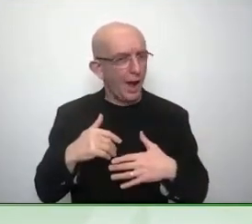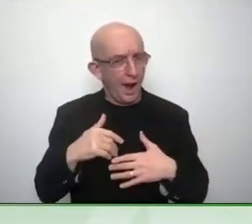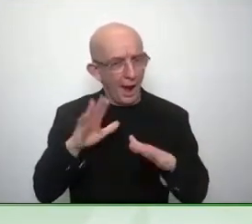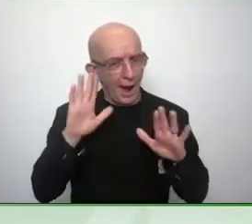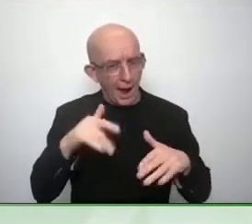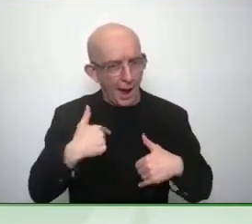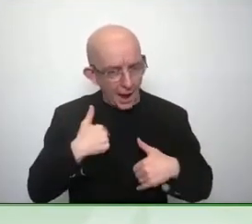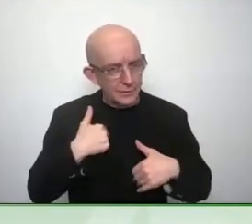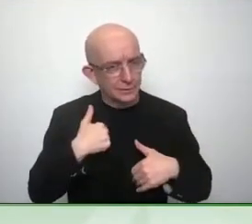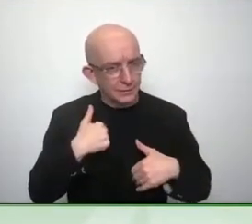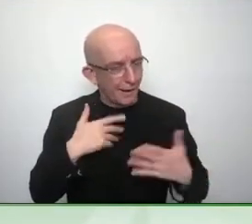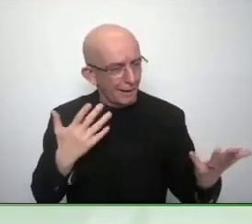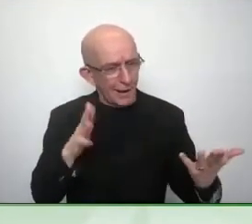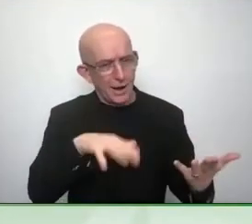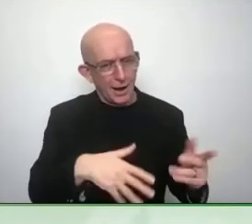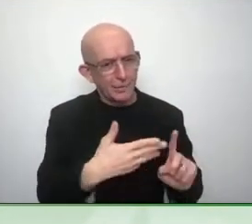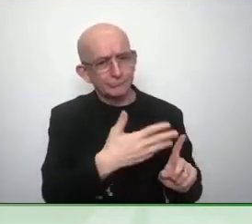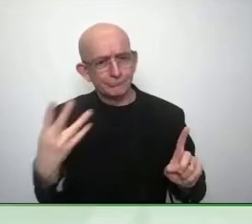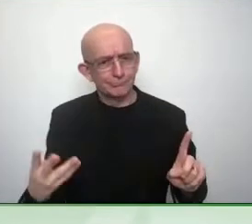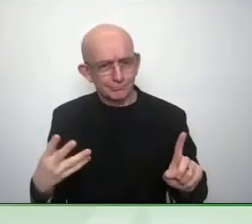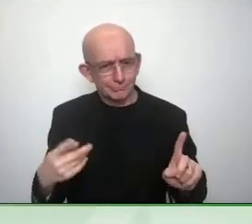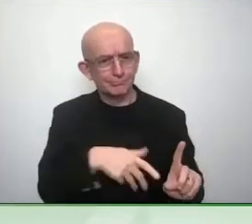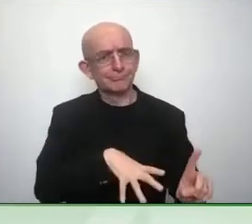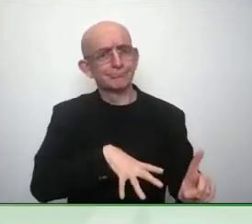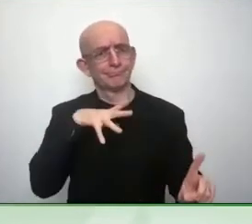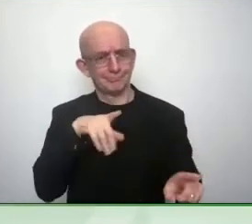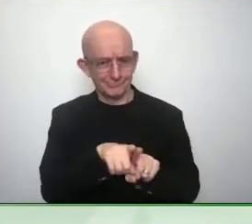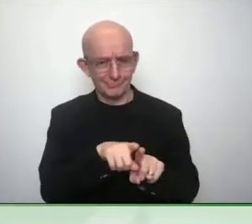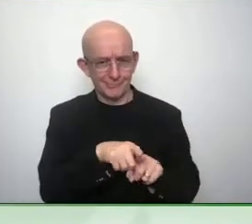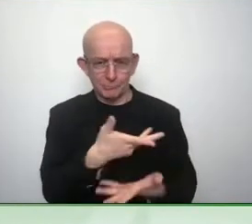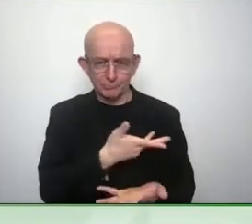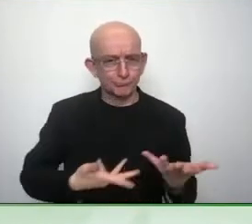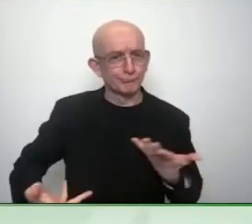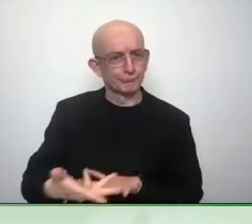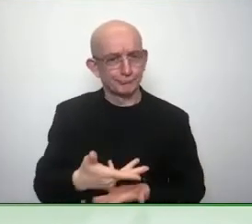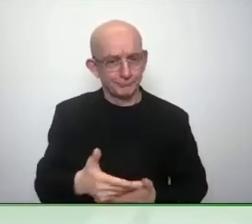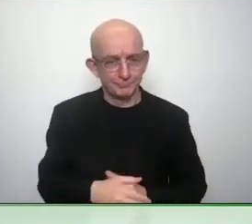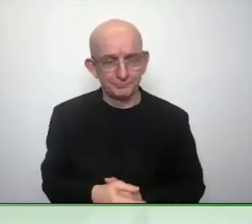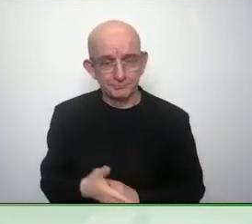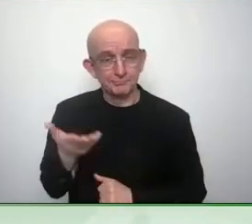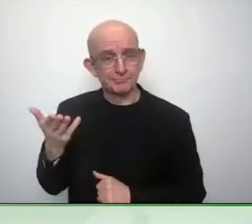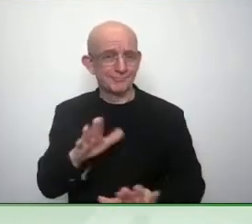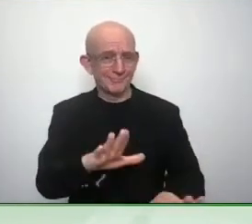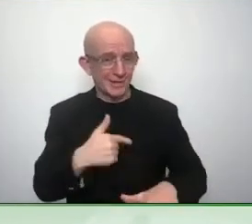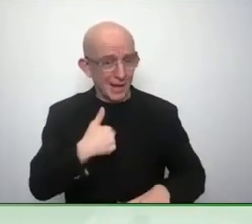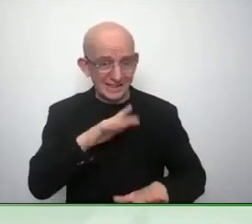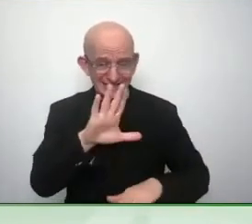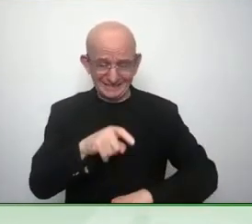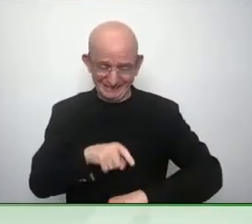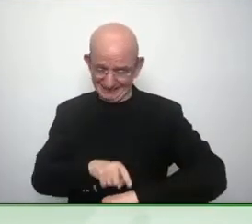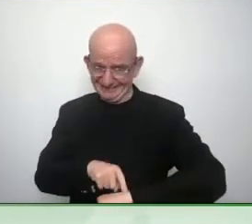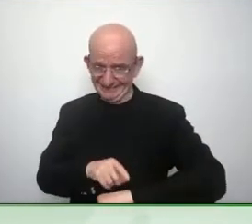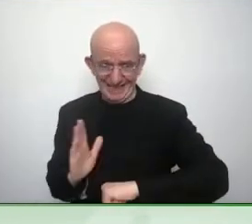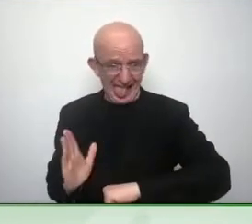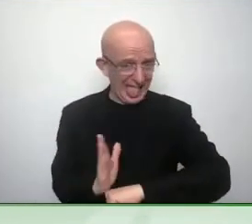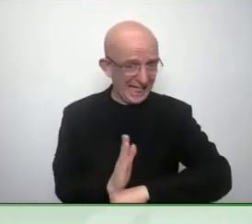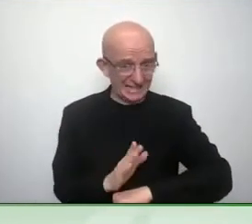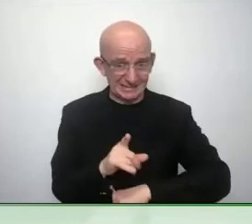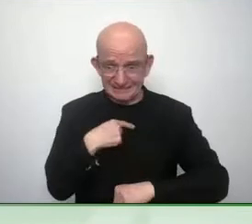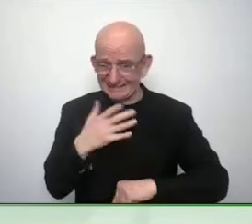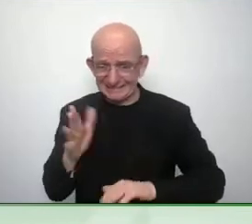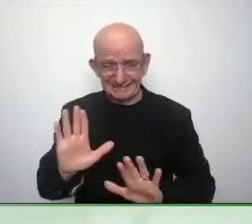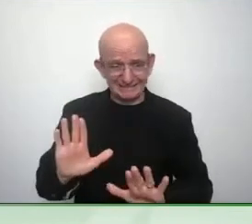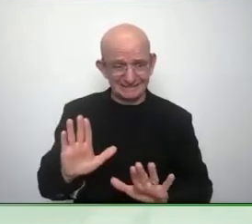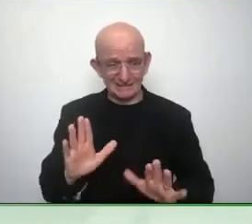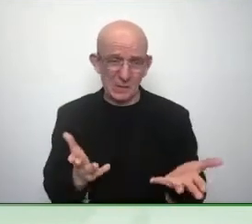think the big thing for me right now is that is emerging you talk about is telling stories our personal stories are coming out